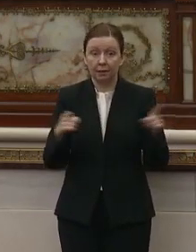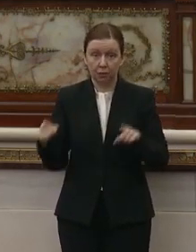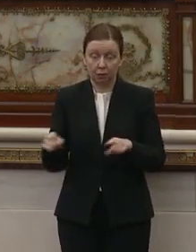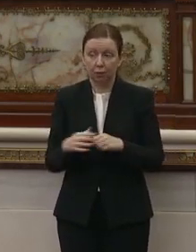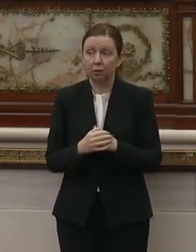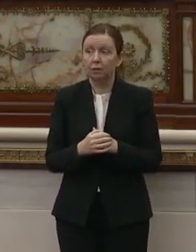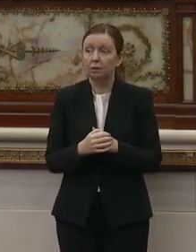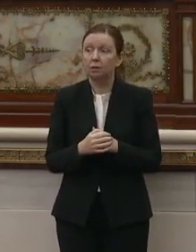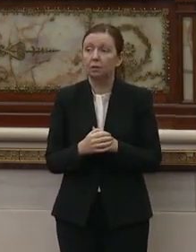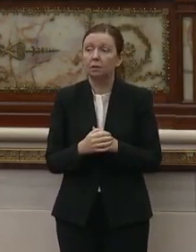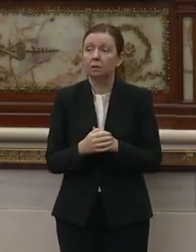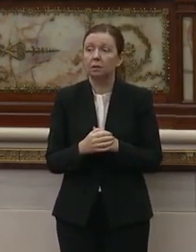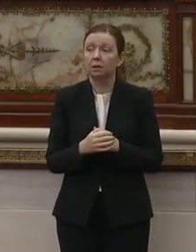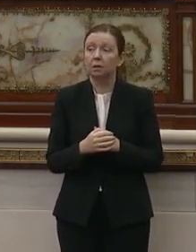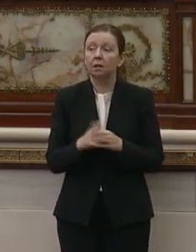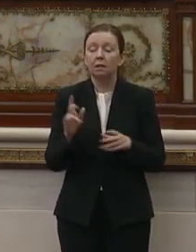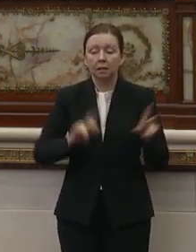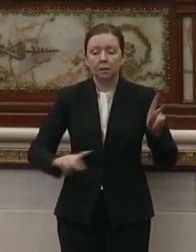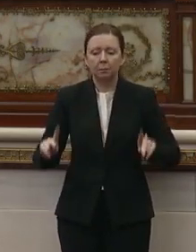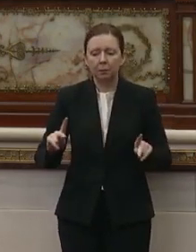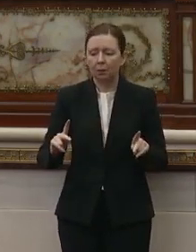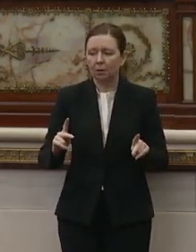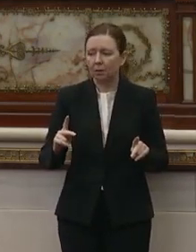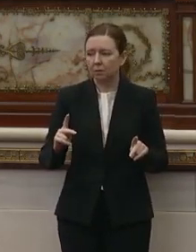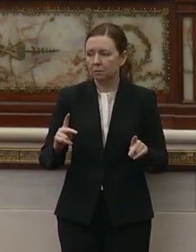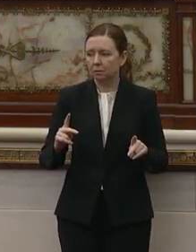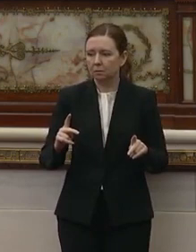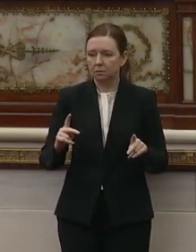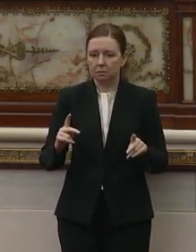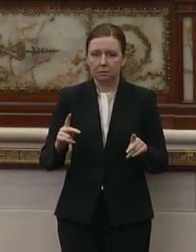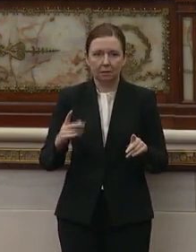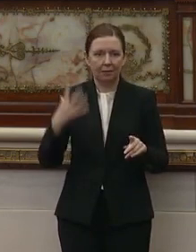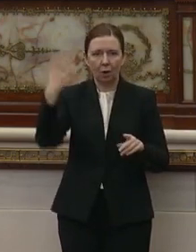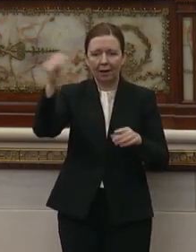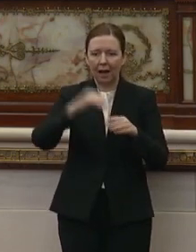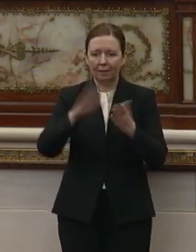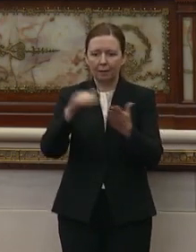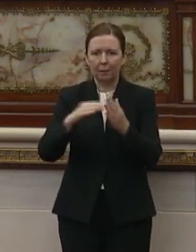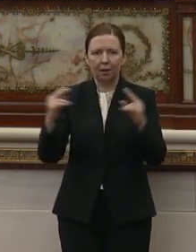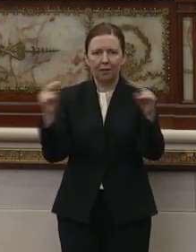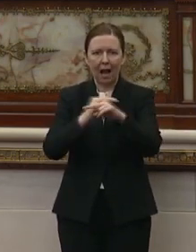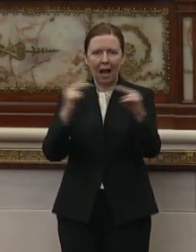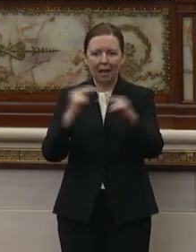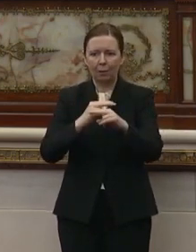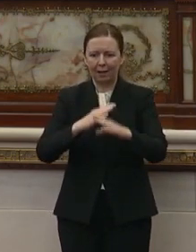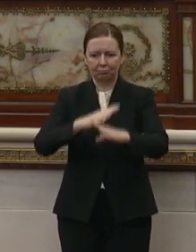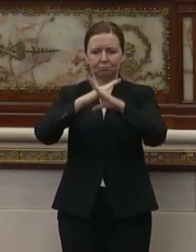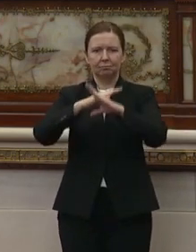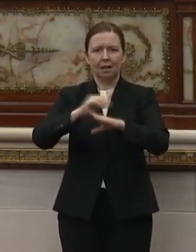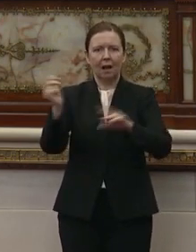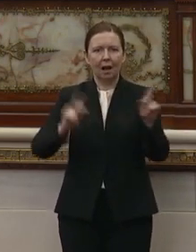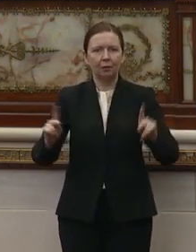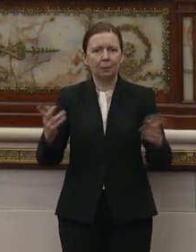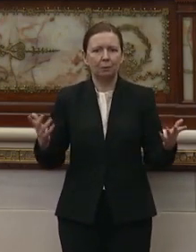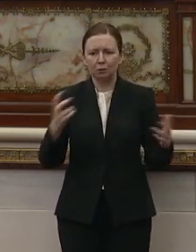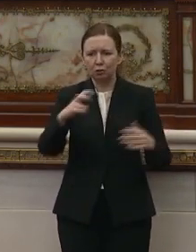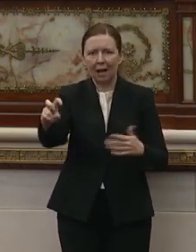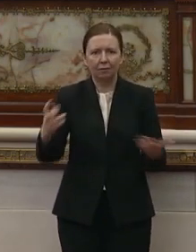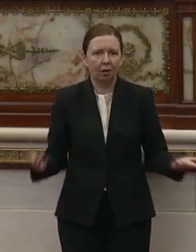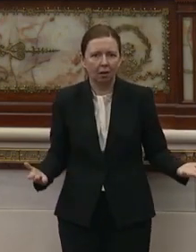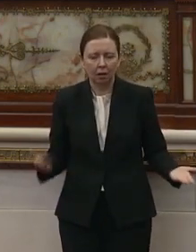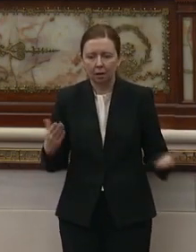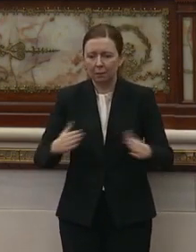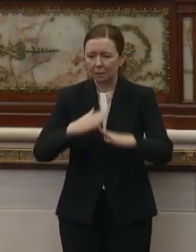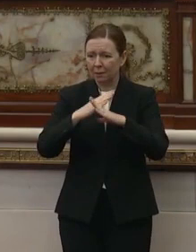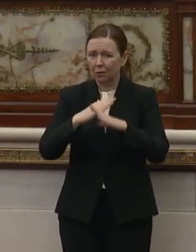is that people have gone out into the middle of the highway and blocked other people's travel. They may be blocking